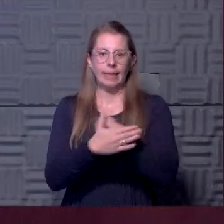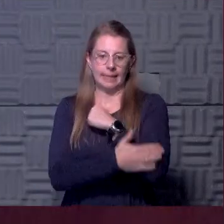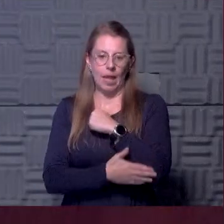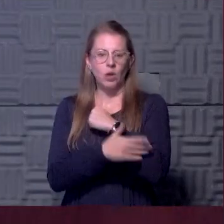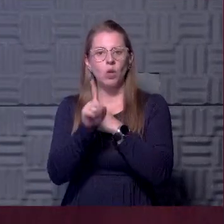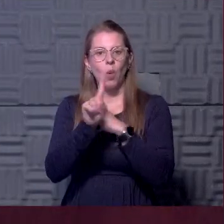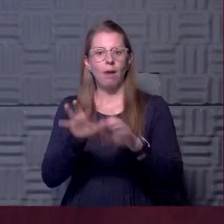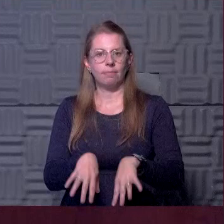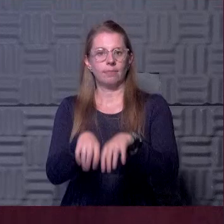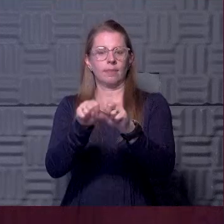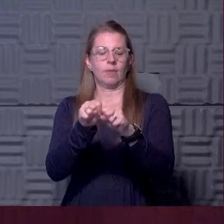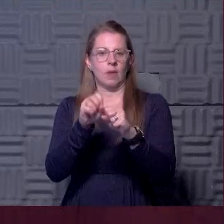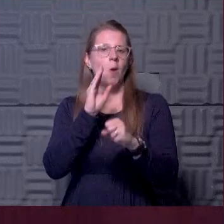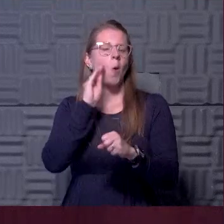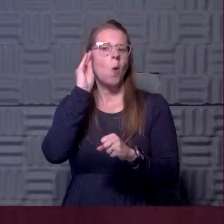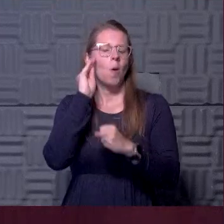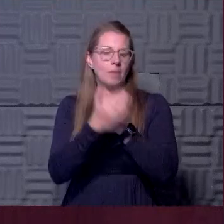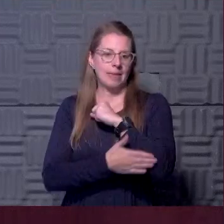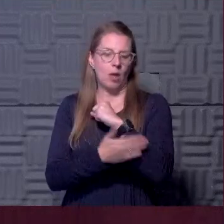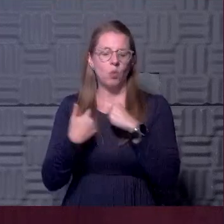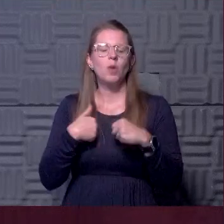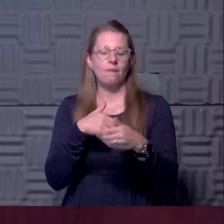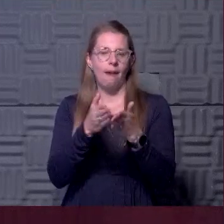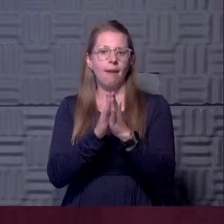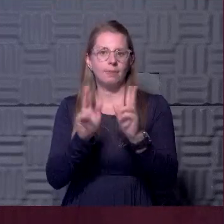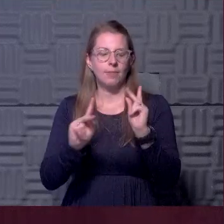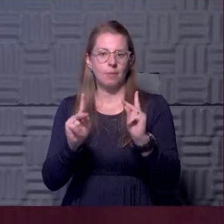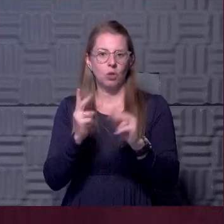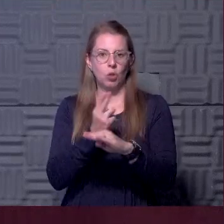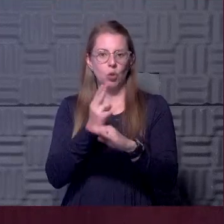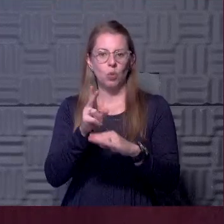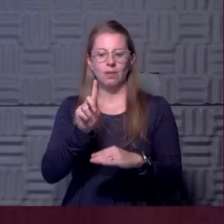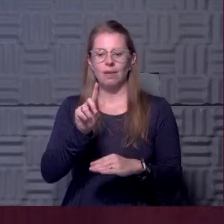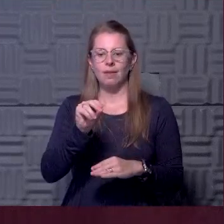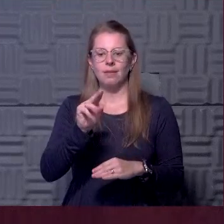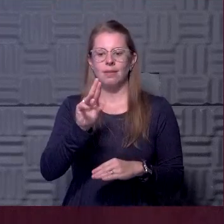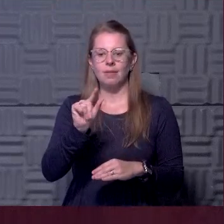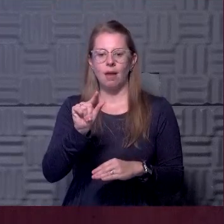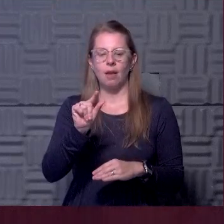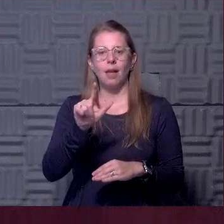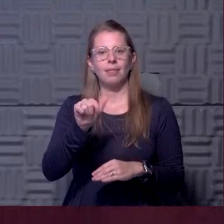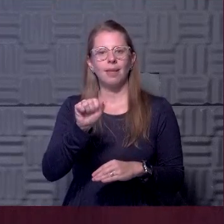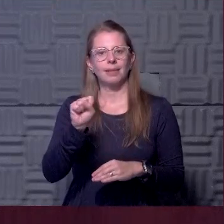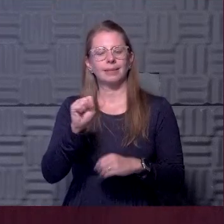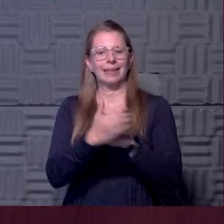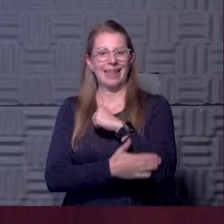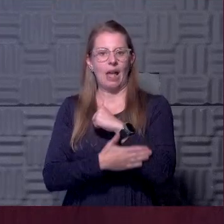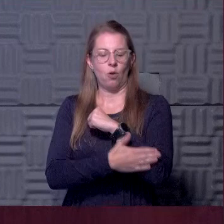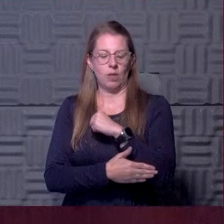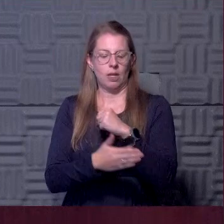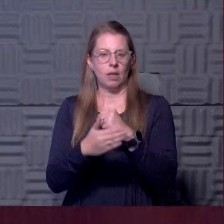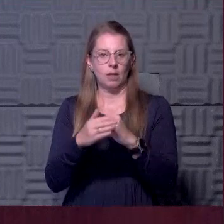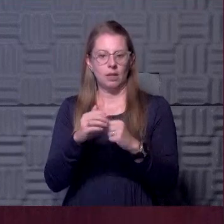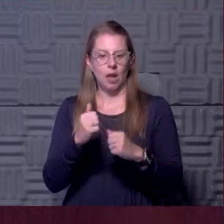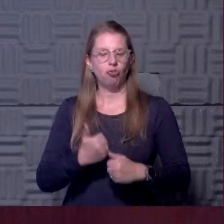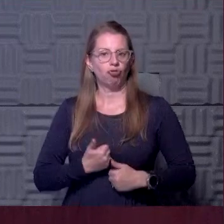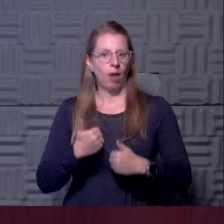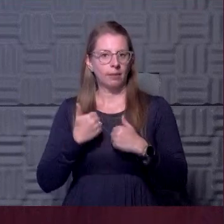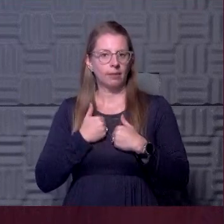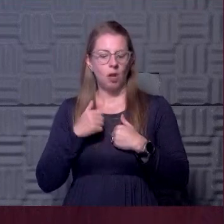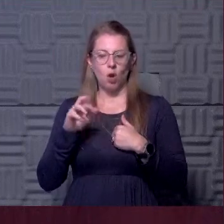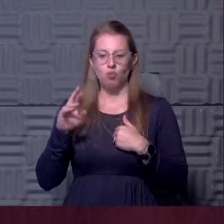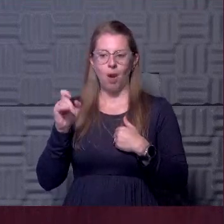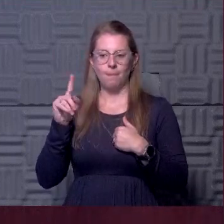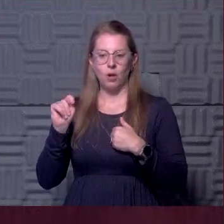where they took the test. So the home county in this case, we've asked individuals to use their Douglas County address so that when we do public health reporting, when Robert's lab